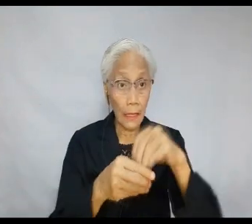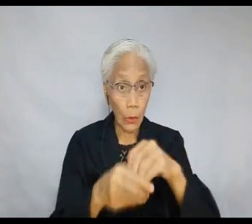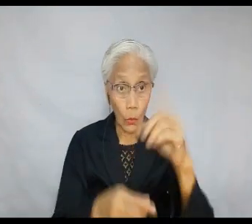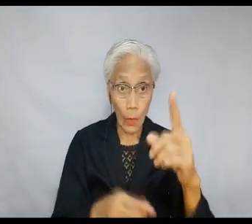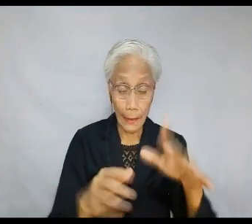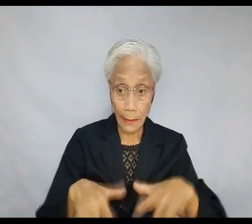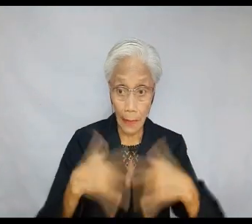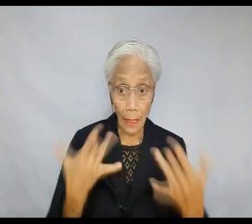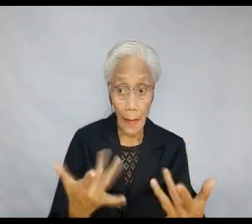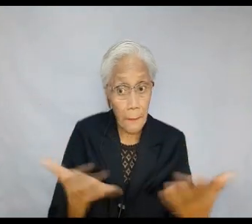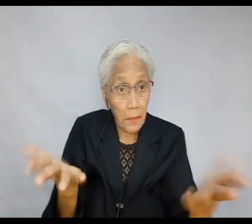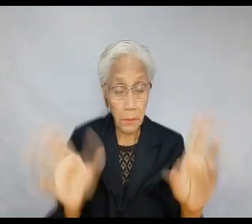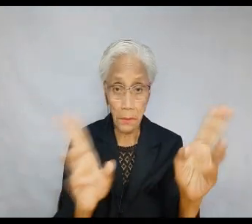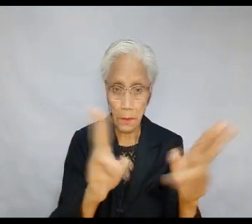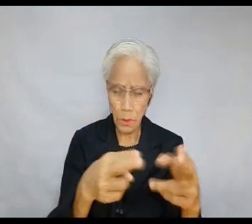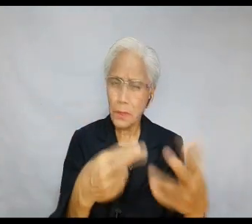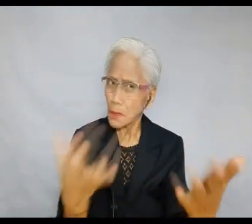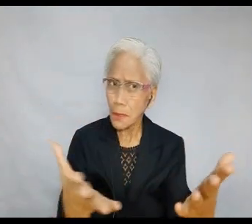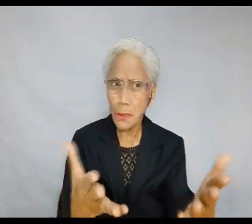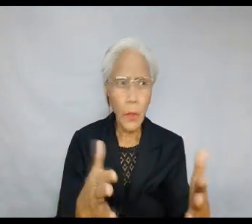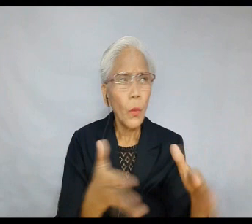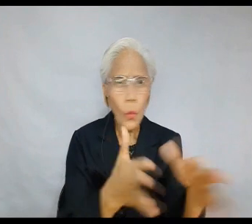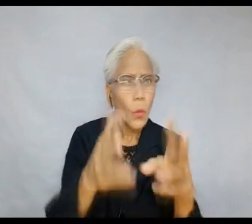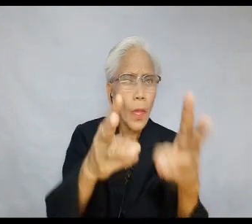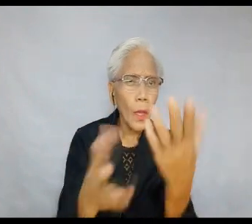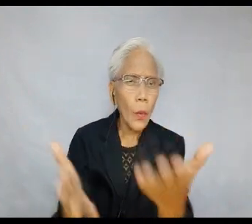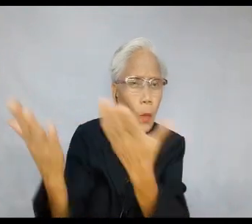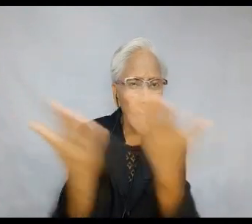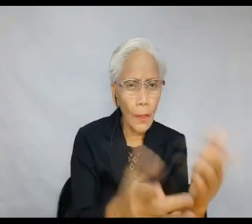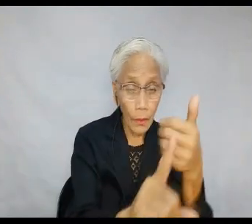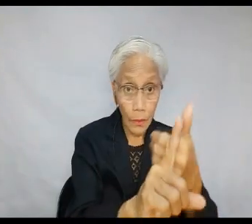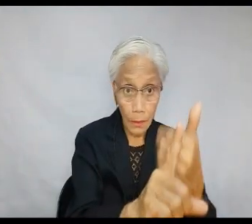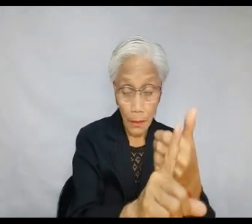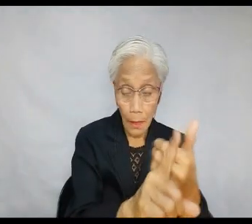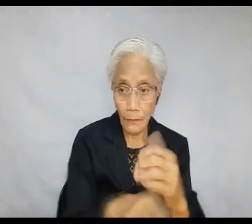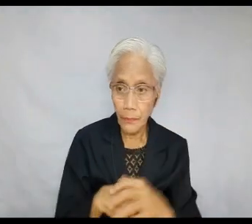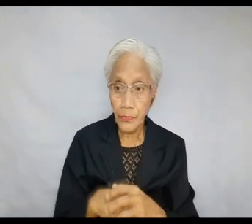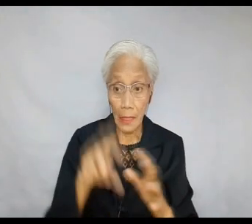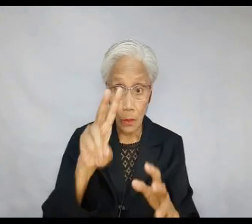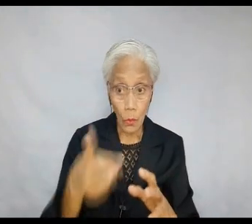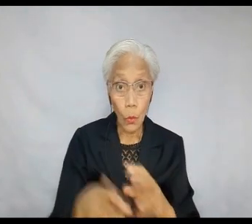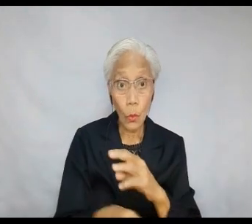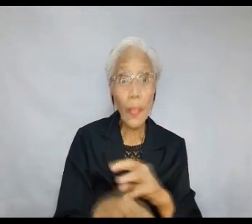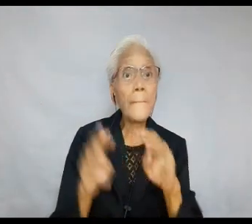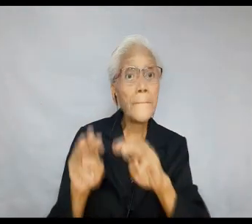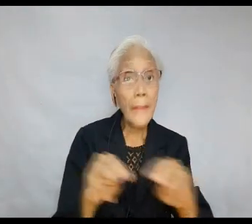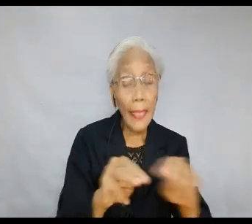principles and values in one's life. Well, in short, it is the way you carry yourself around. Two,